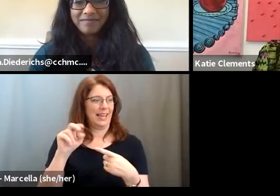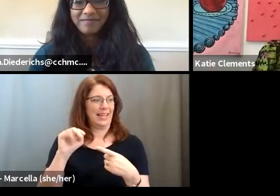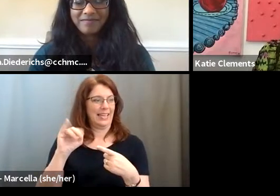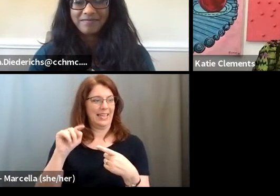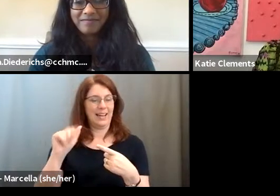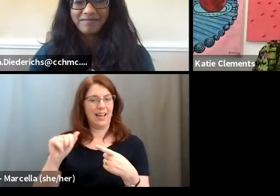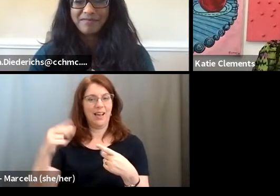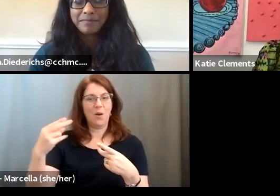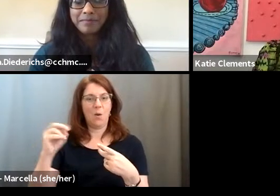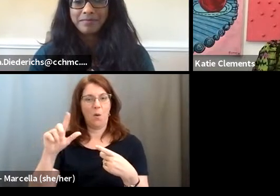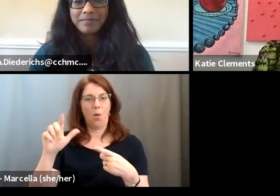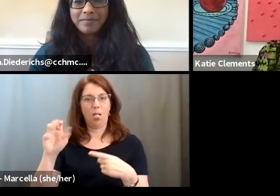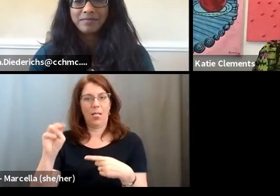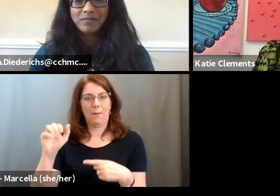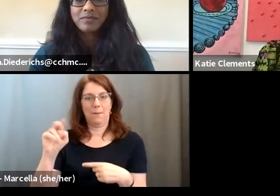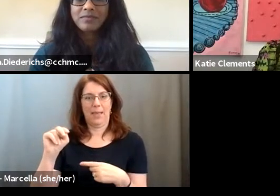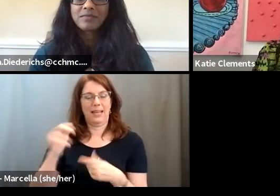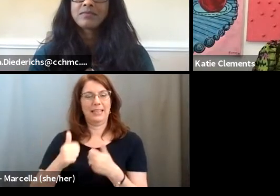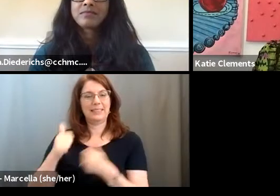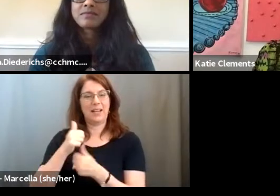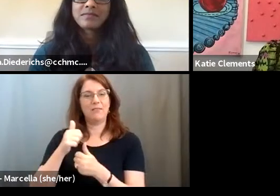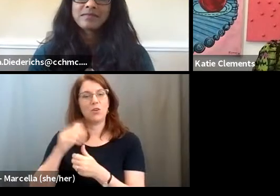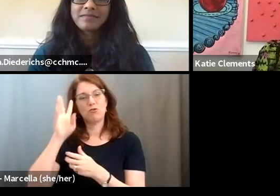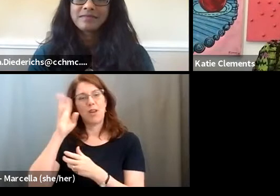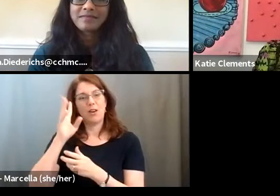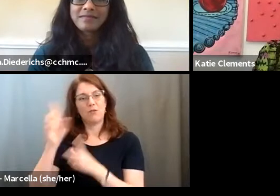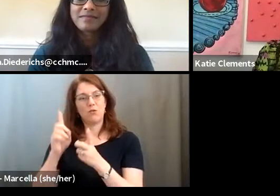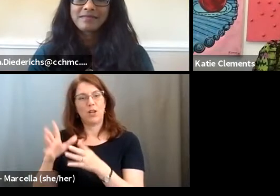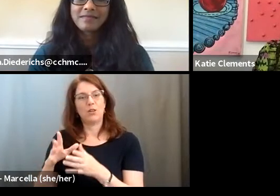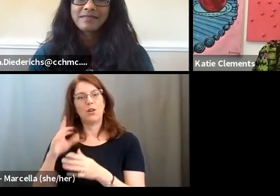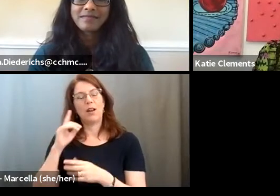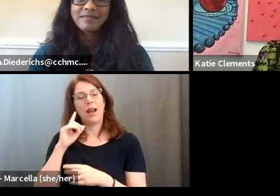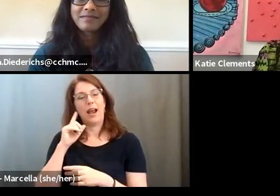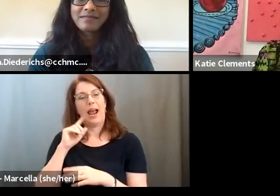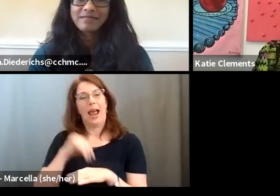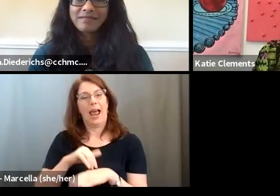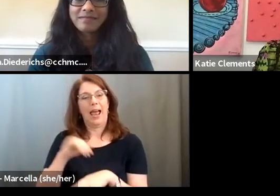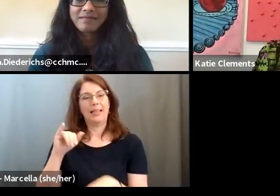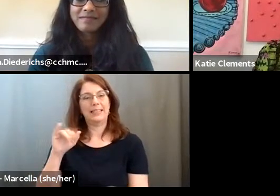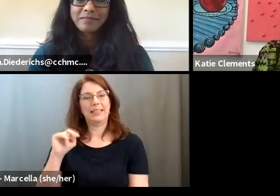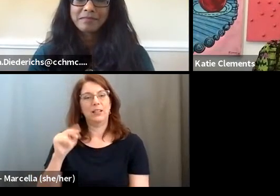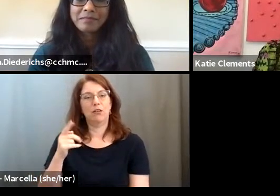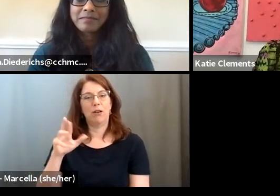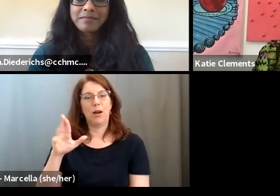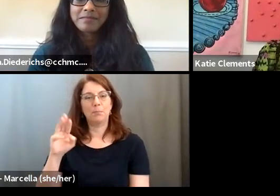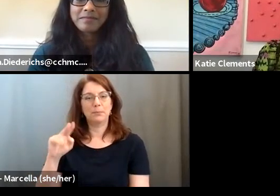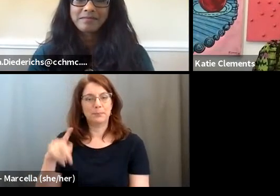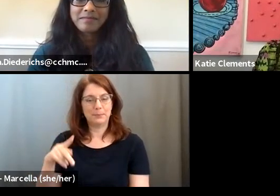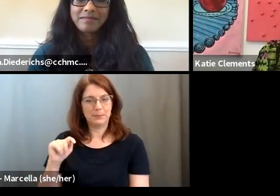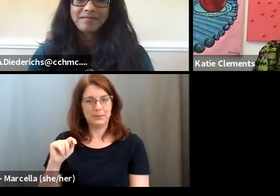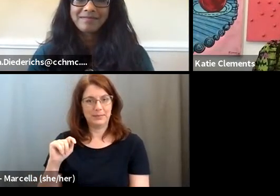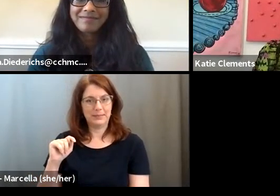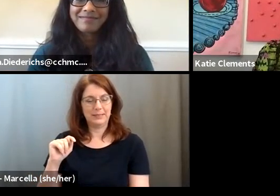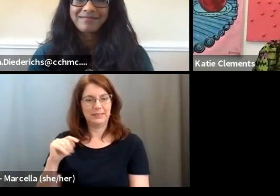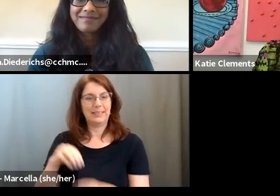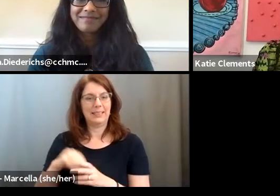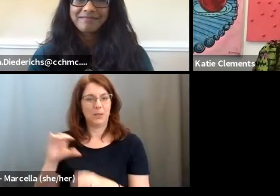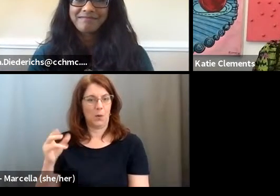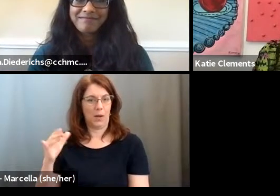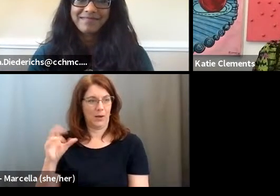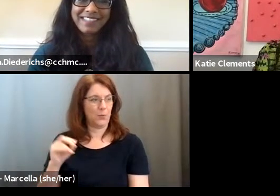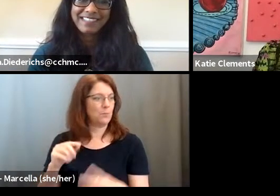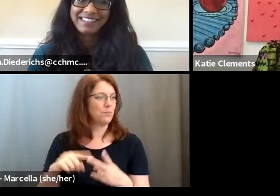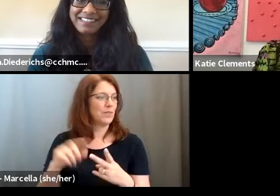Holman, Executive Creative Director and Brand Strategist at Interrupt in Sylvania, Ohio. Anna